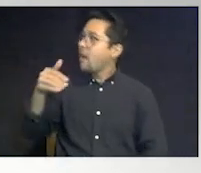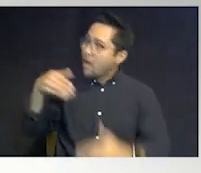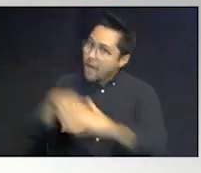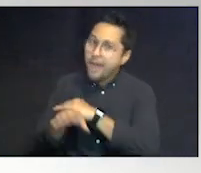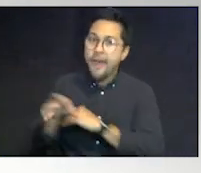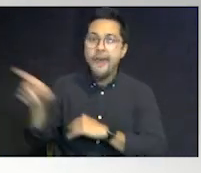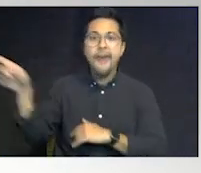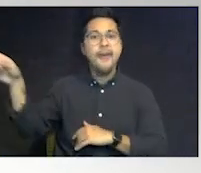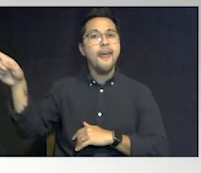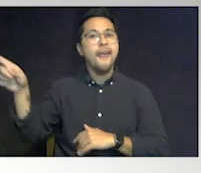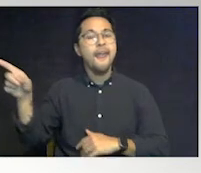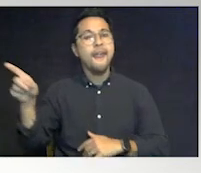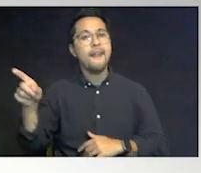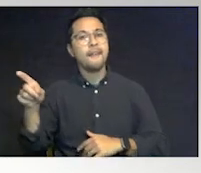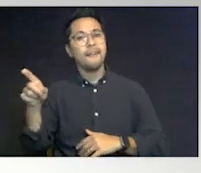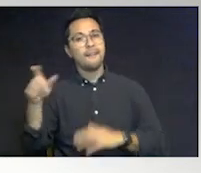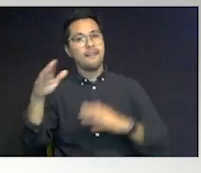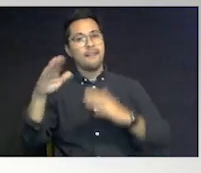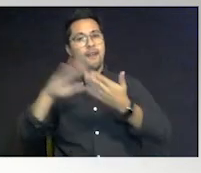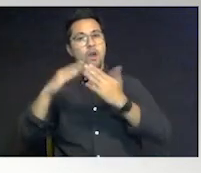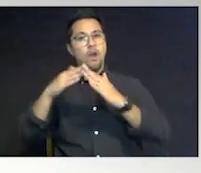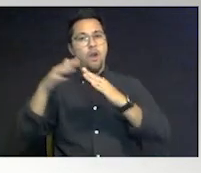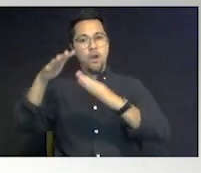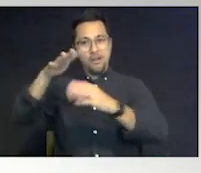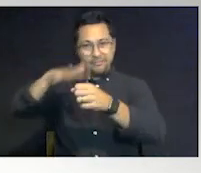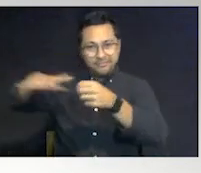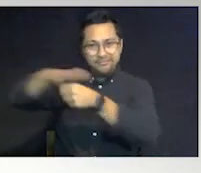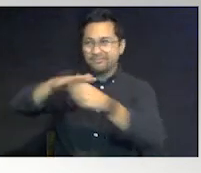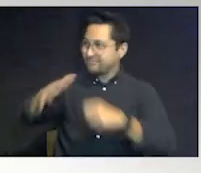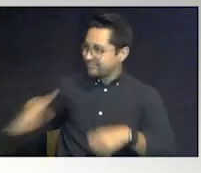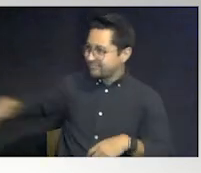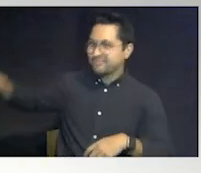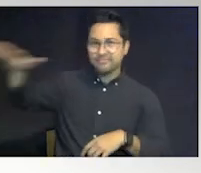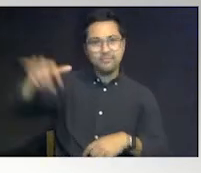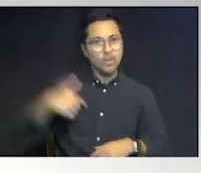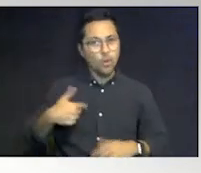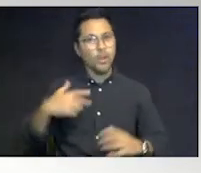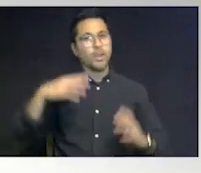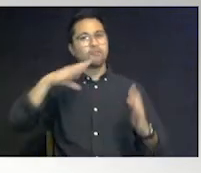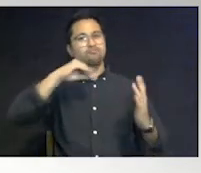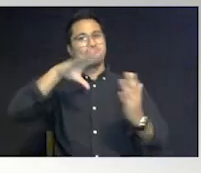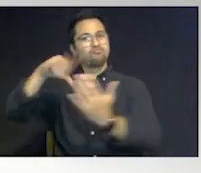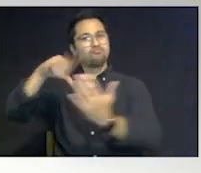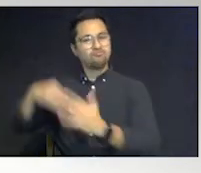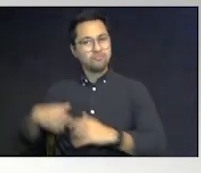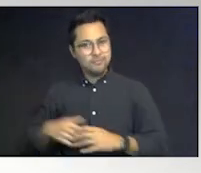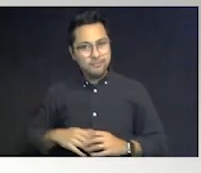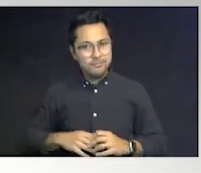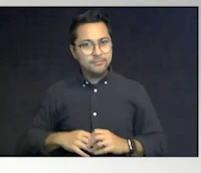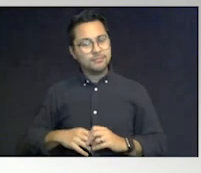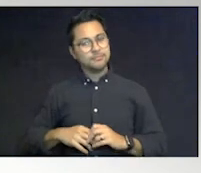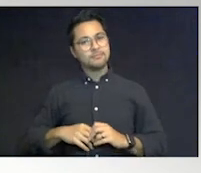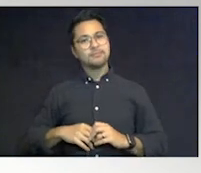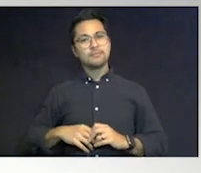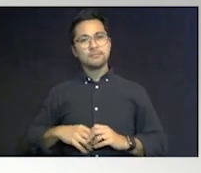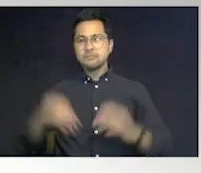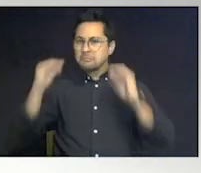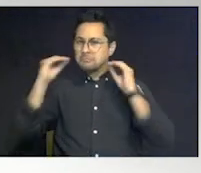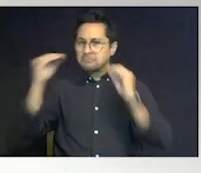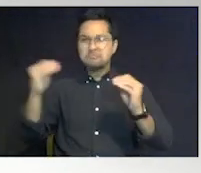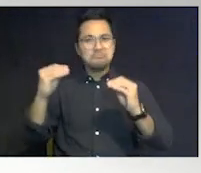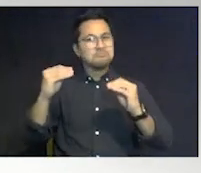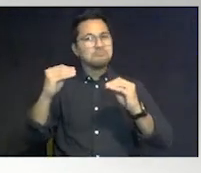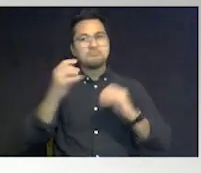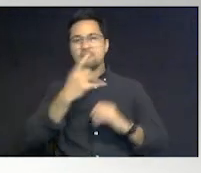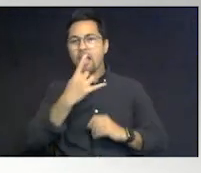into the residential neighborhood. We took pictures of it because we wanted to see what this was. It was a complete residential area. No traffic